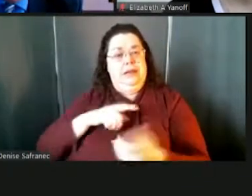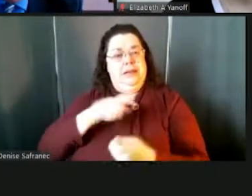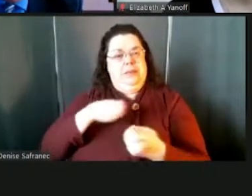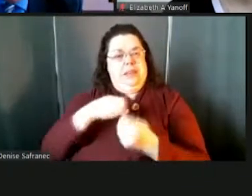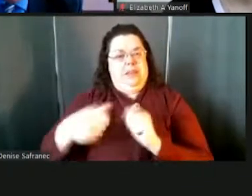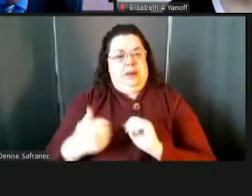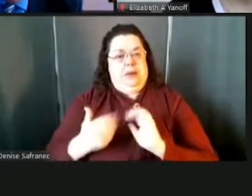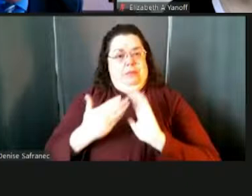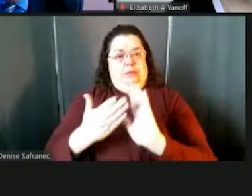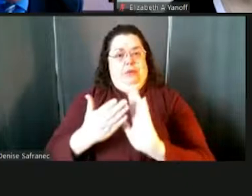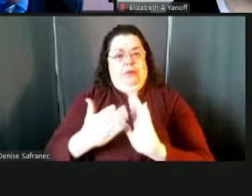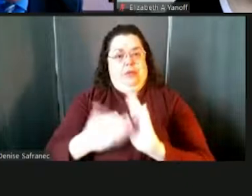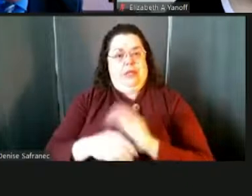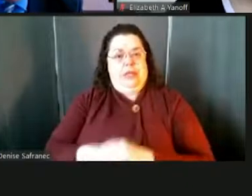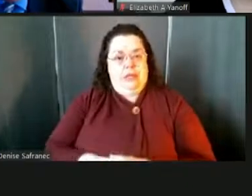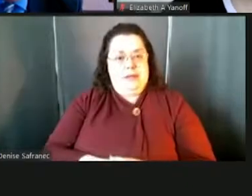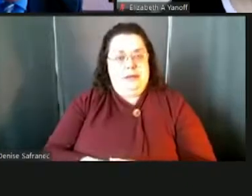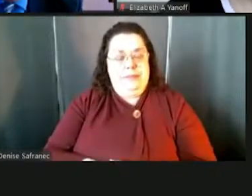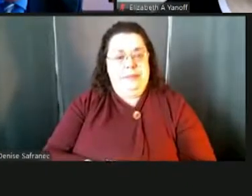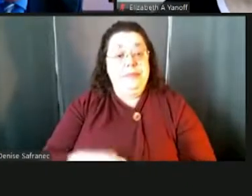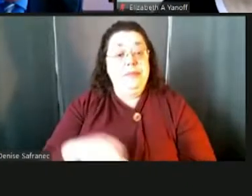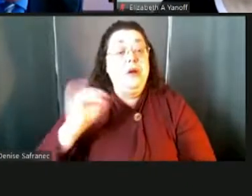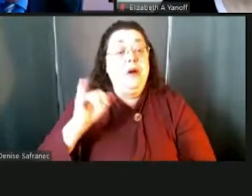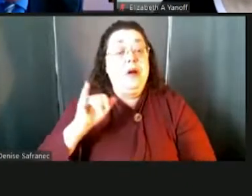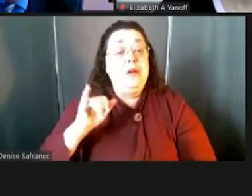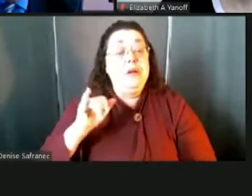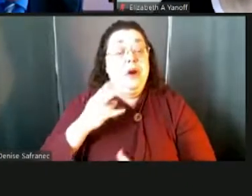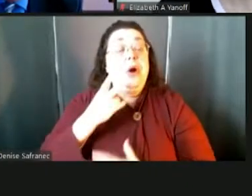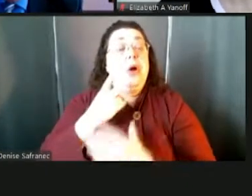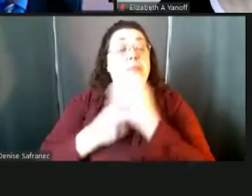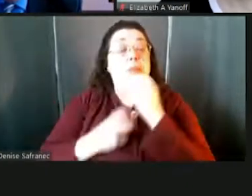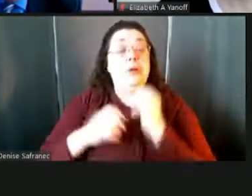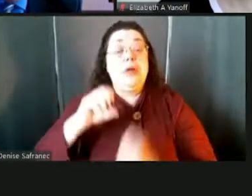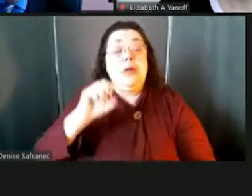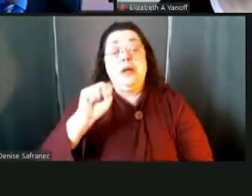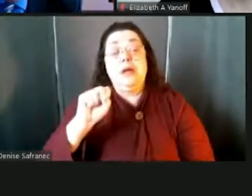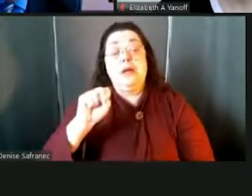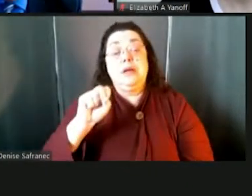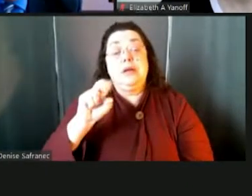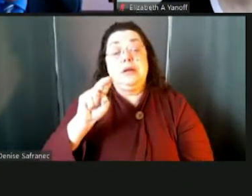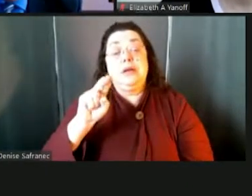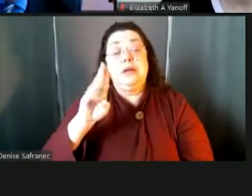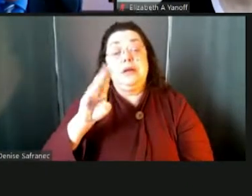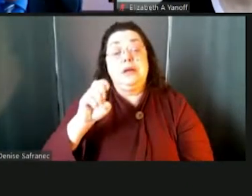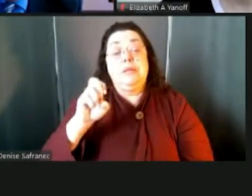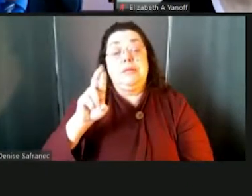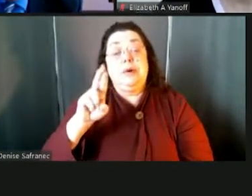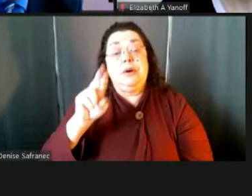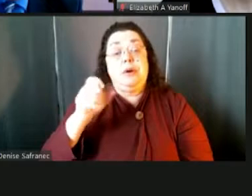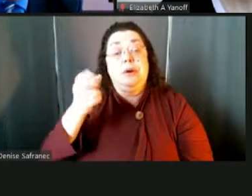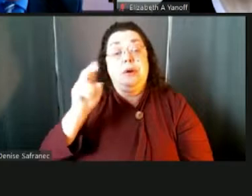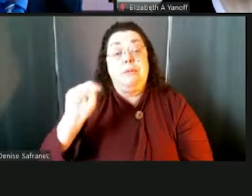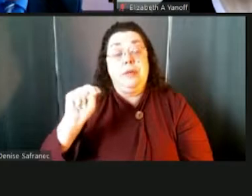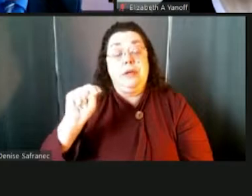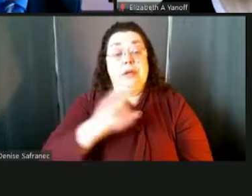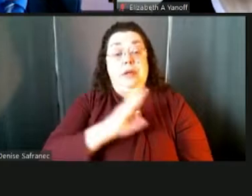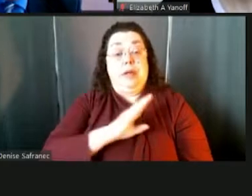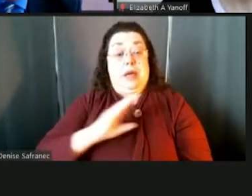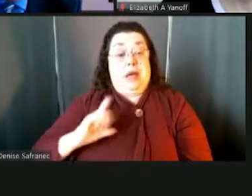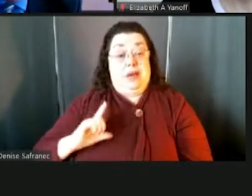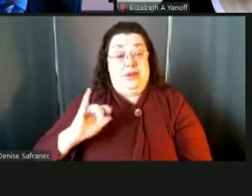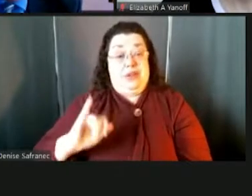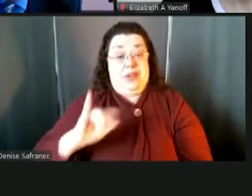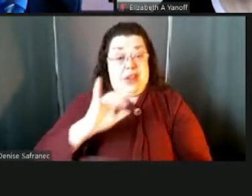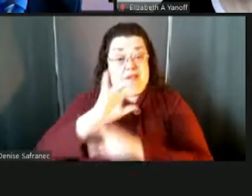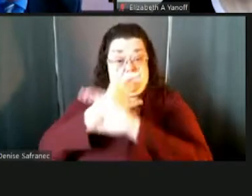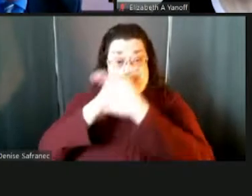things like Jeff just said, we're also both part of the suburban council group. So that group of superintendents also meets, meets, uh,